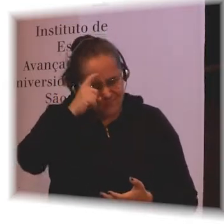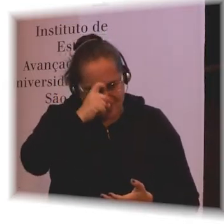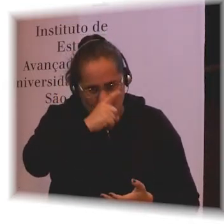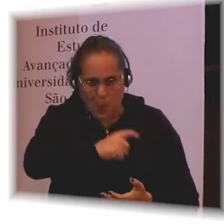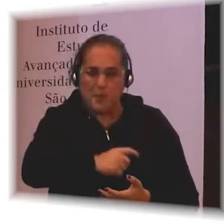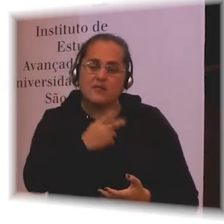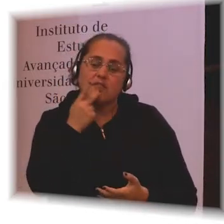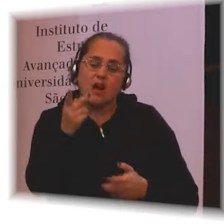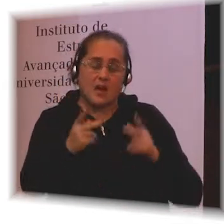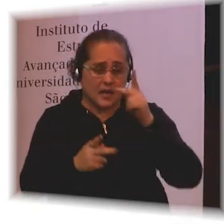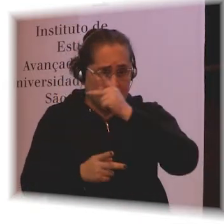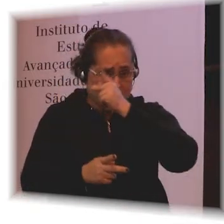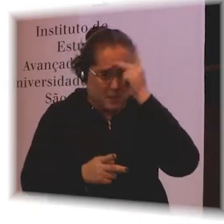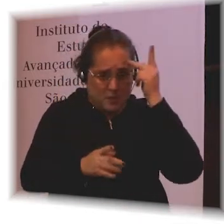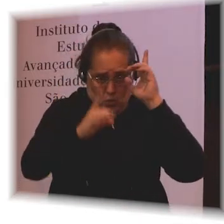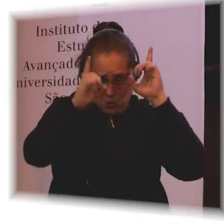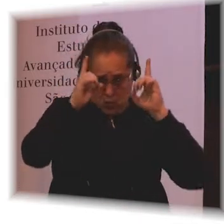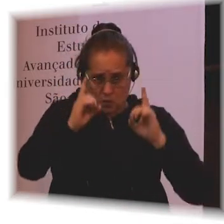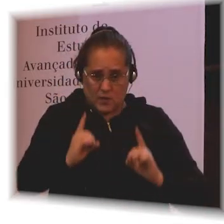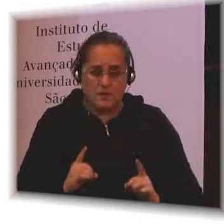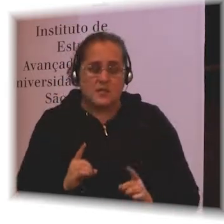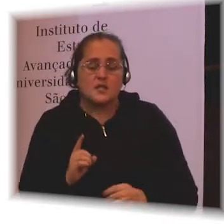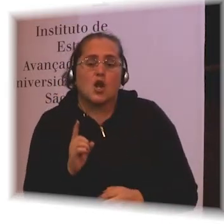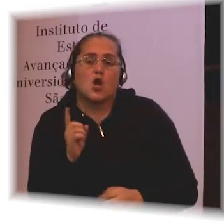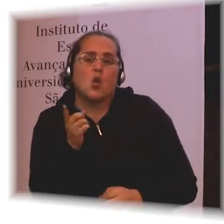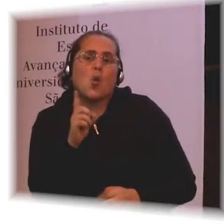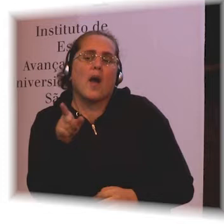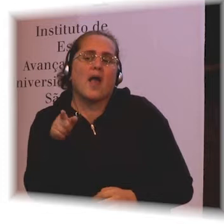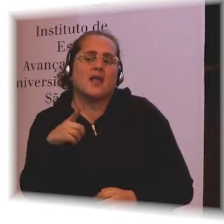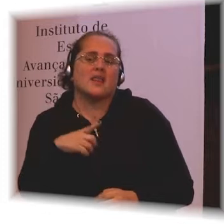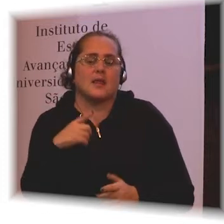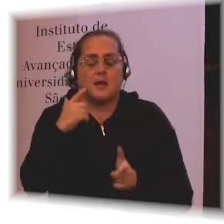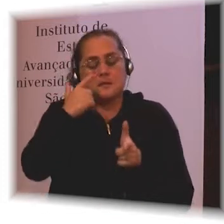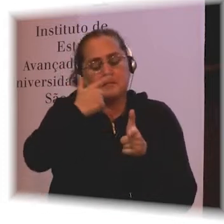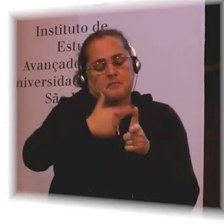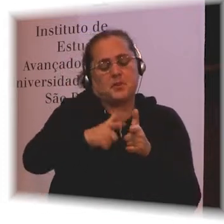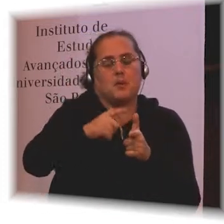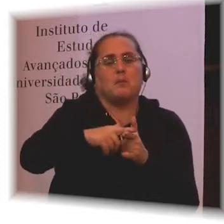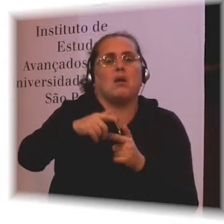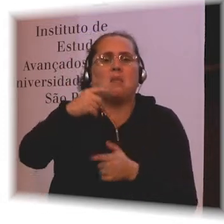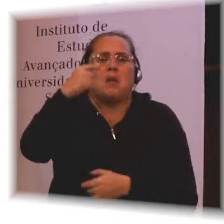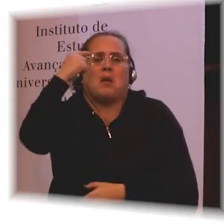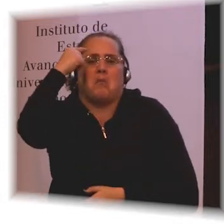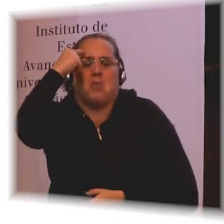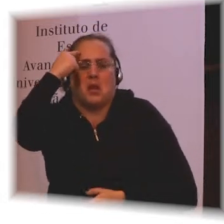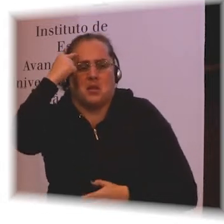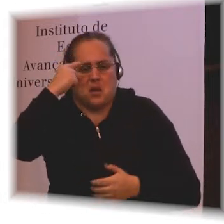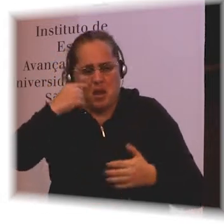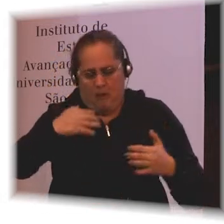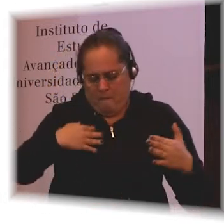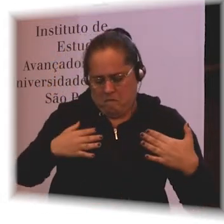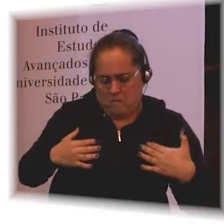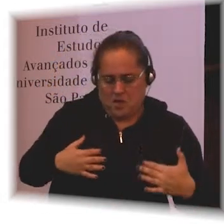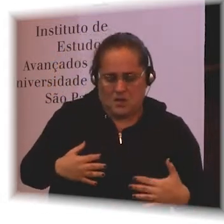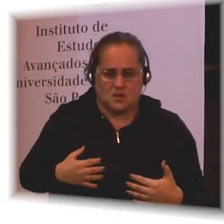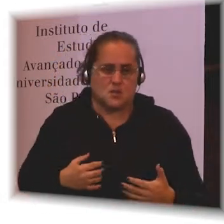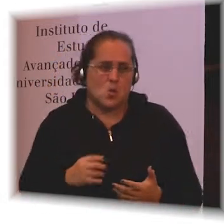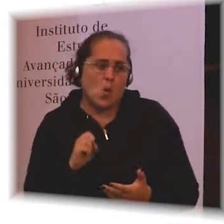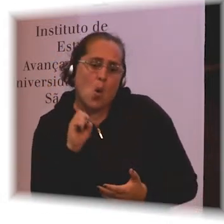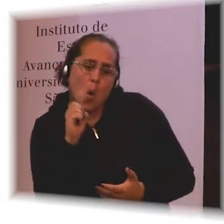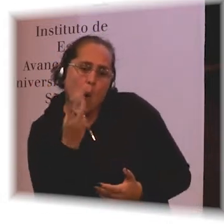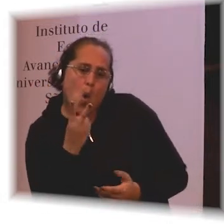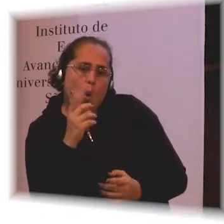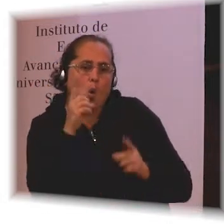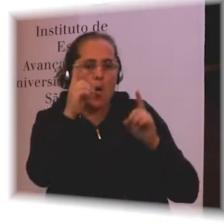disability include those who have long term physical, mental, intellectual or sensory impairments. So people who are